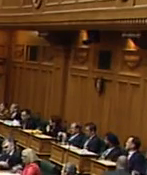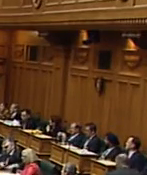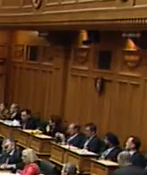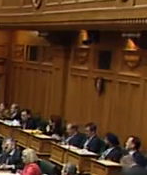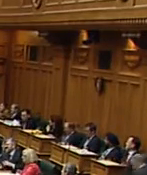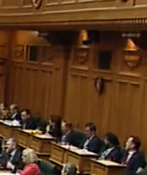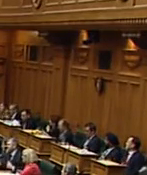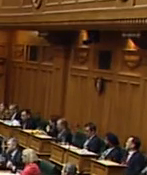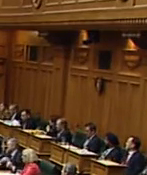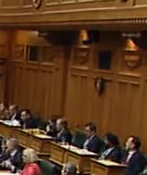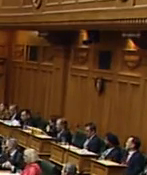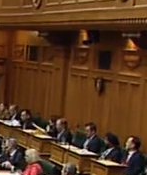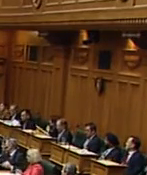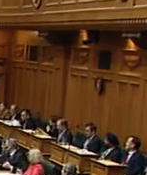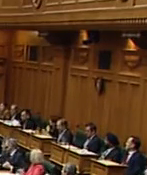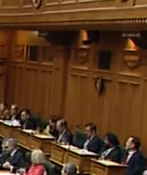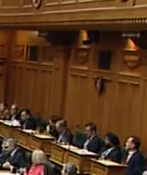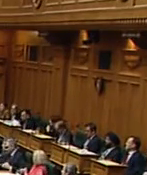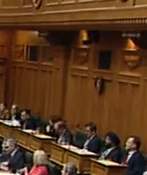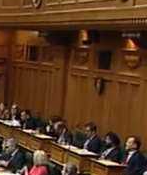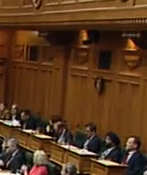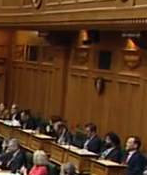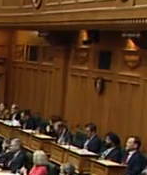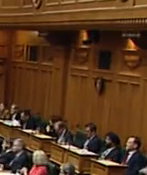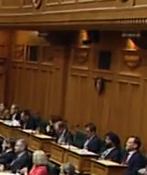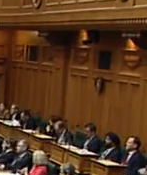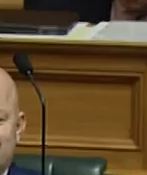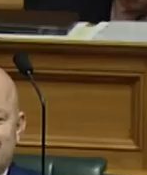So, Mr Speaker, tomorrow's Budget Day. It's Budget Day tomorrow.